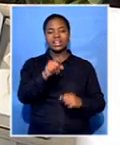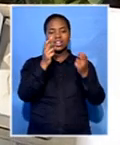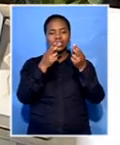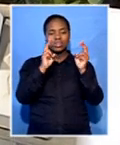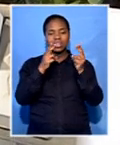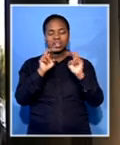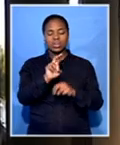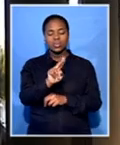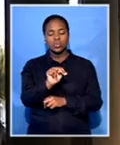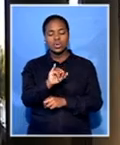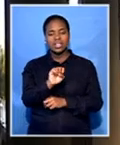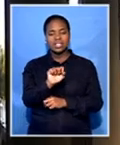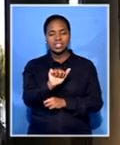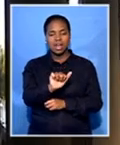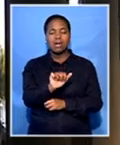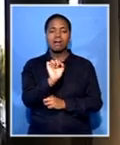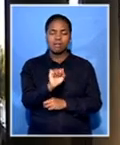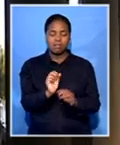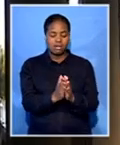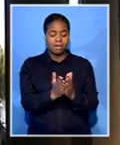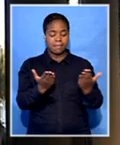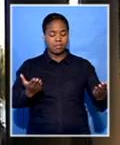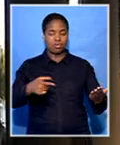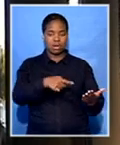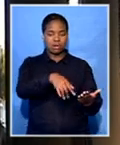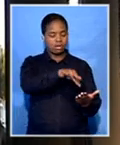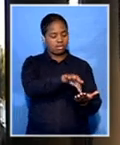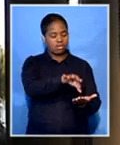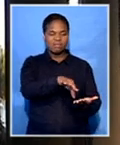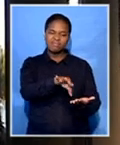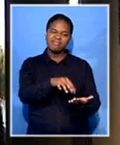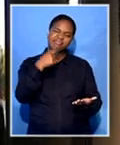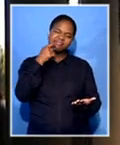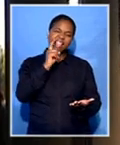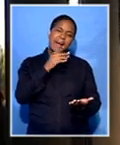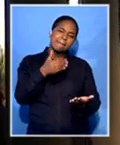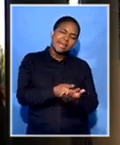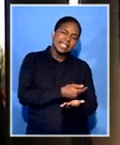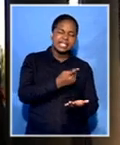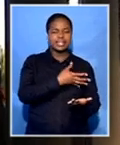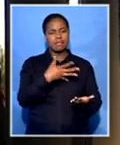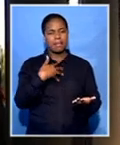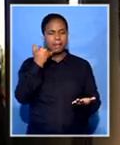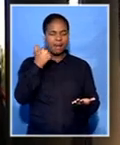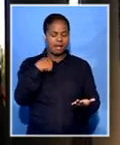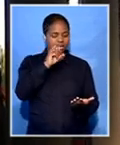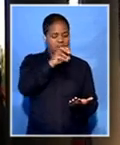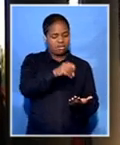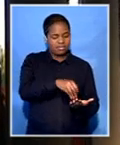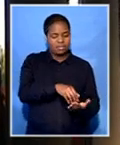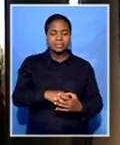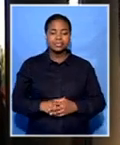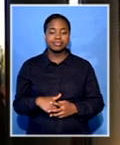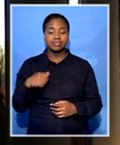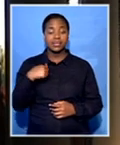campuses. The Embassy of the Republic of Iraq in South Africa and I'm here to express the deep condolences on behalf of